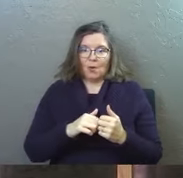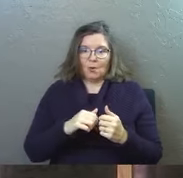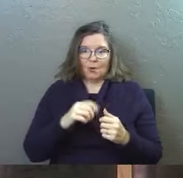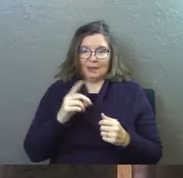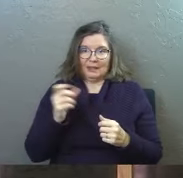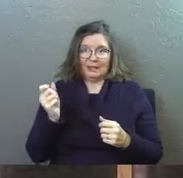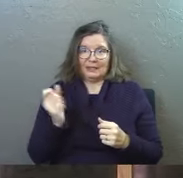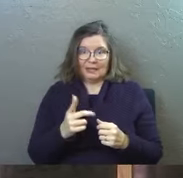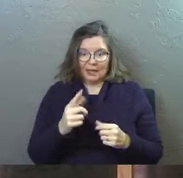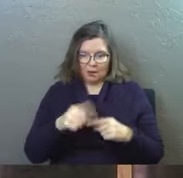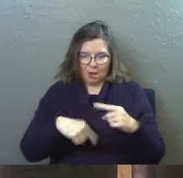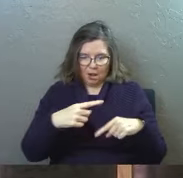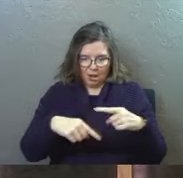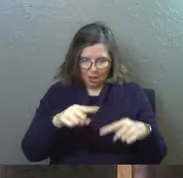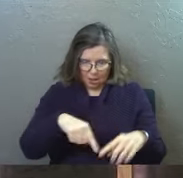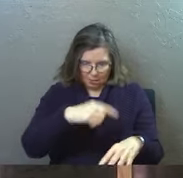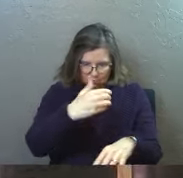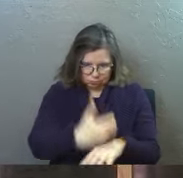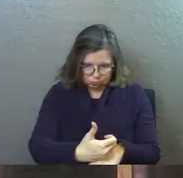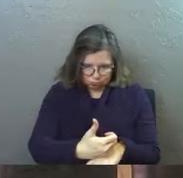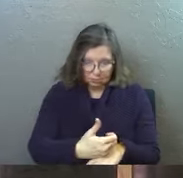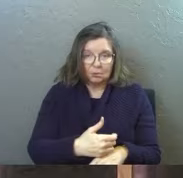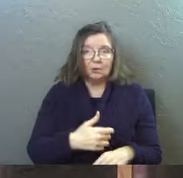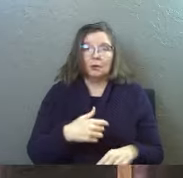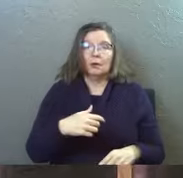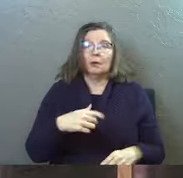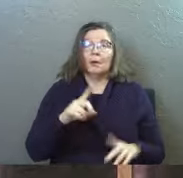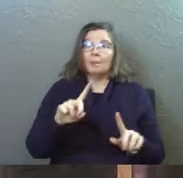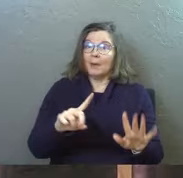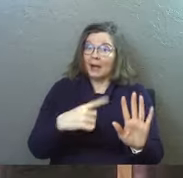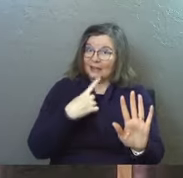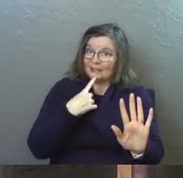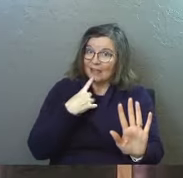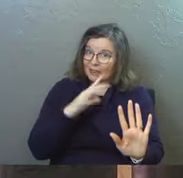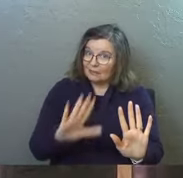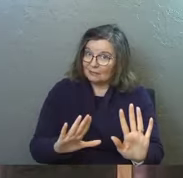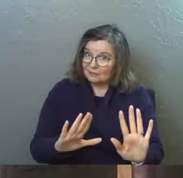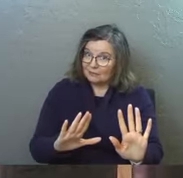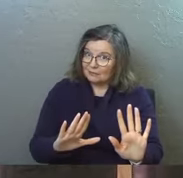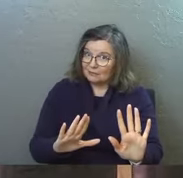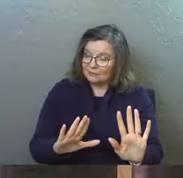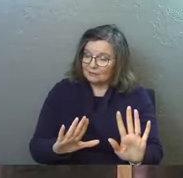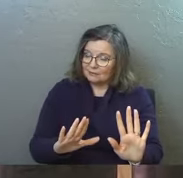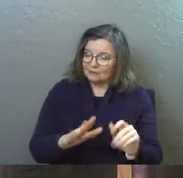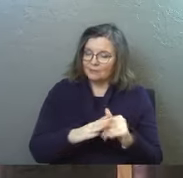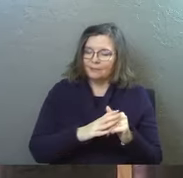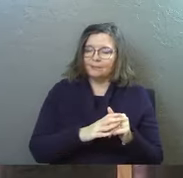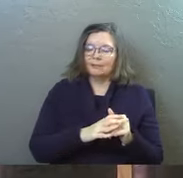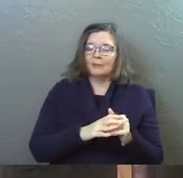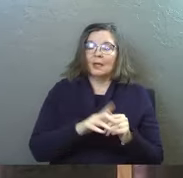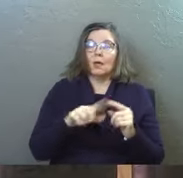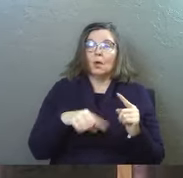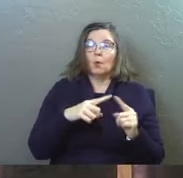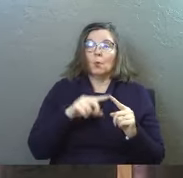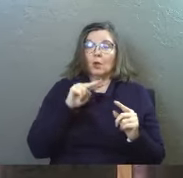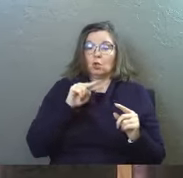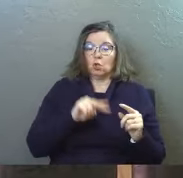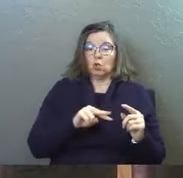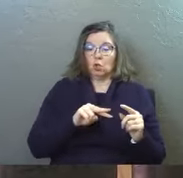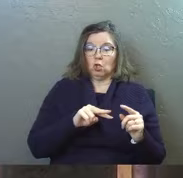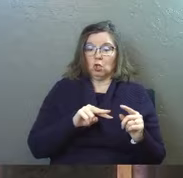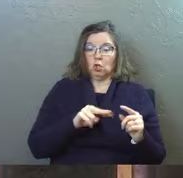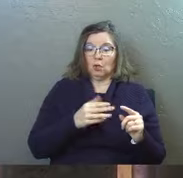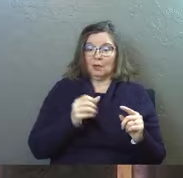now the caveat besides weirdness the caveat that I will give to that in the Old Testament is that even when you look at